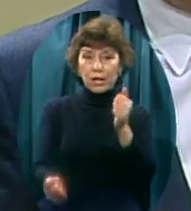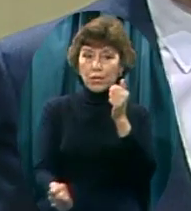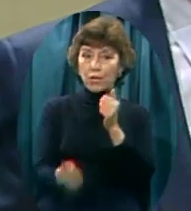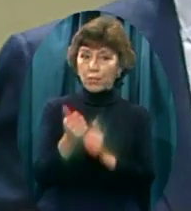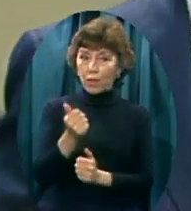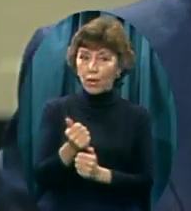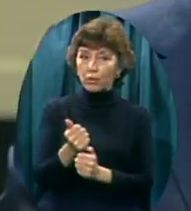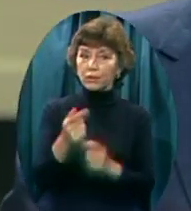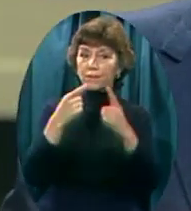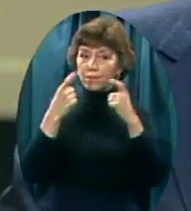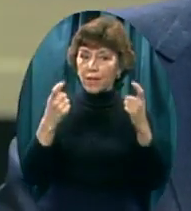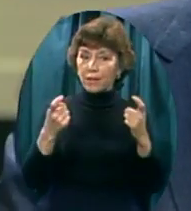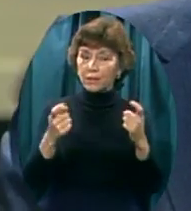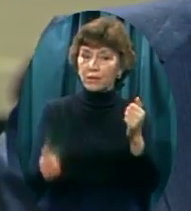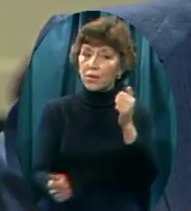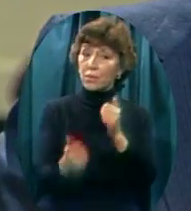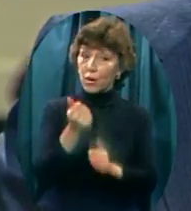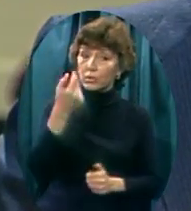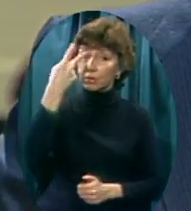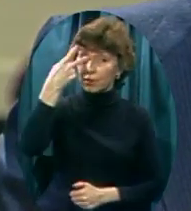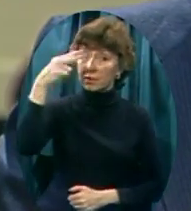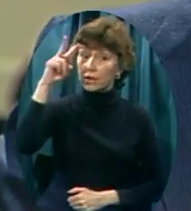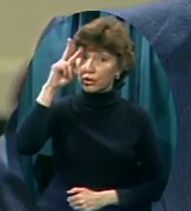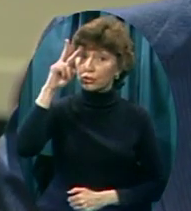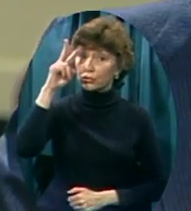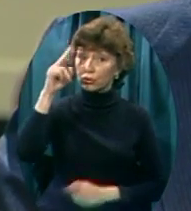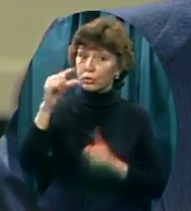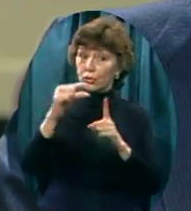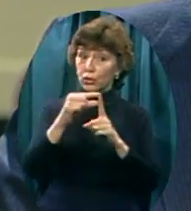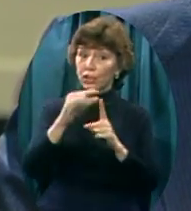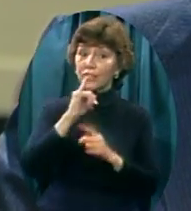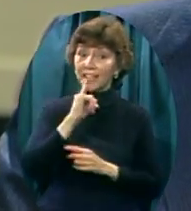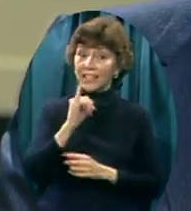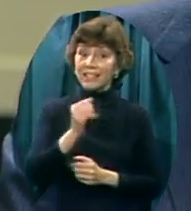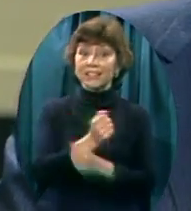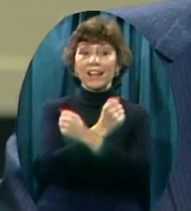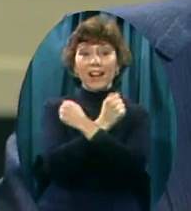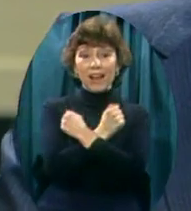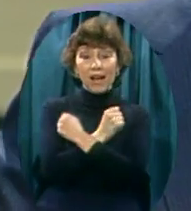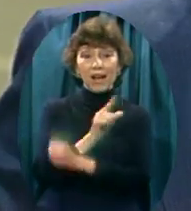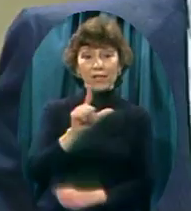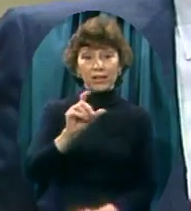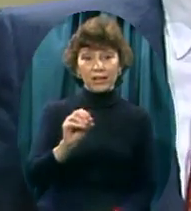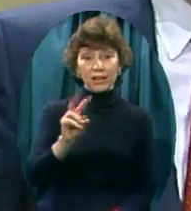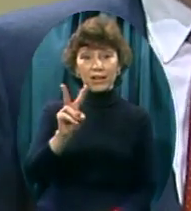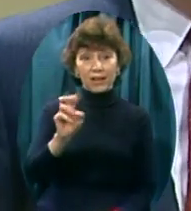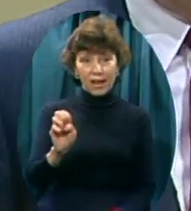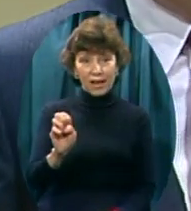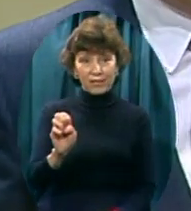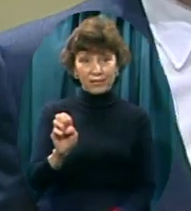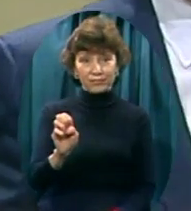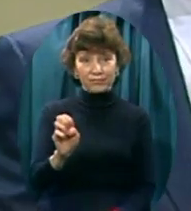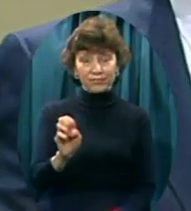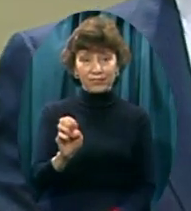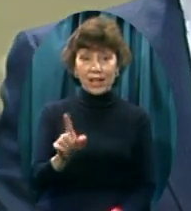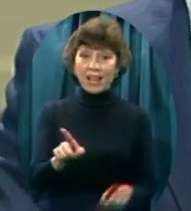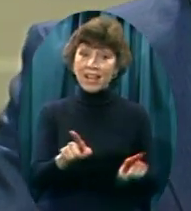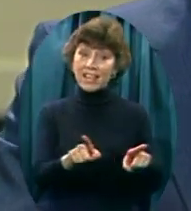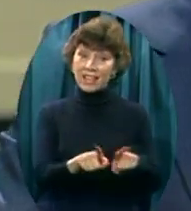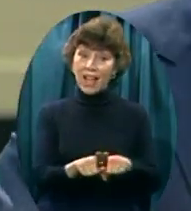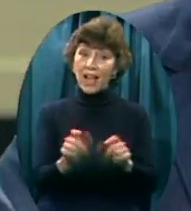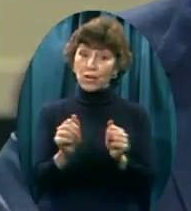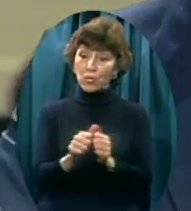Misunderstood Of all these words Is the word love As it has done With many, many different words